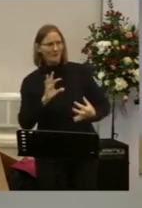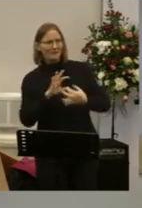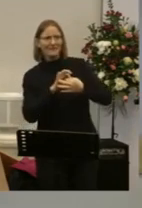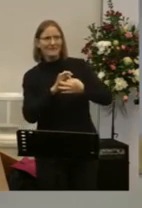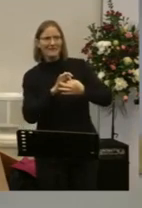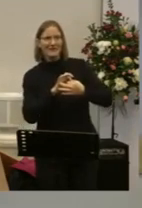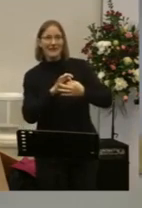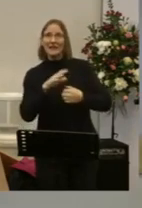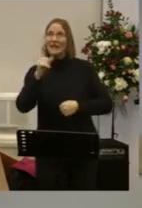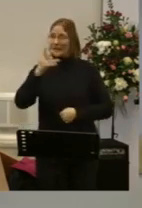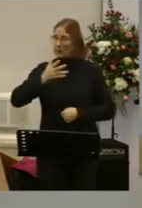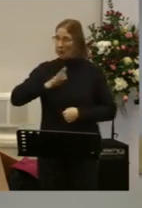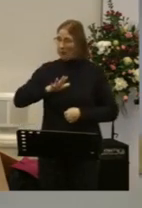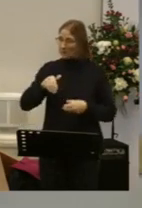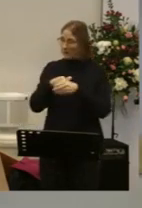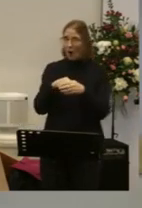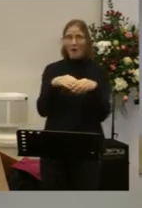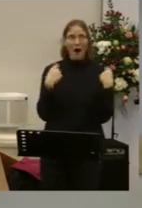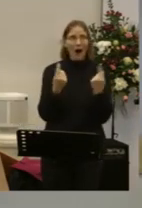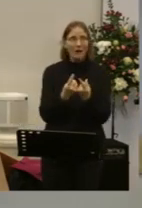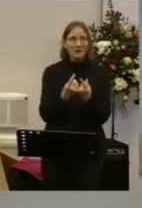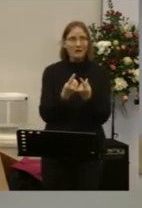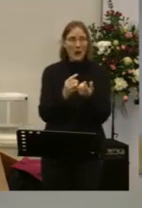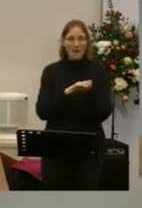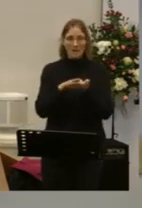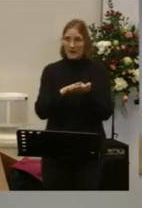wants to involve you in that He is waiting for us to do our job